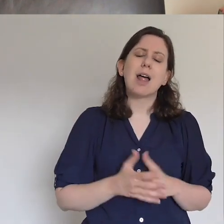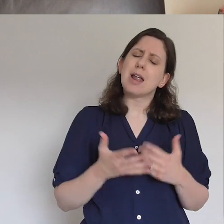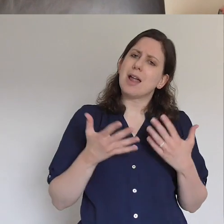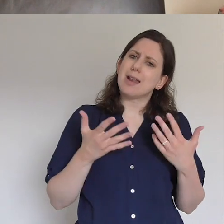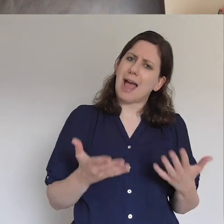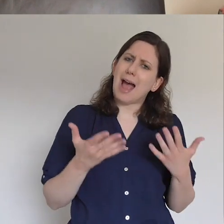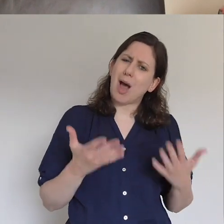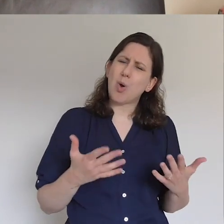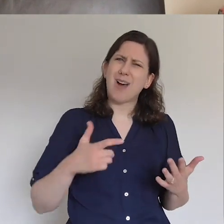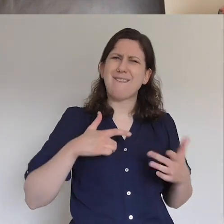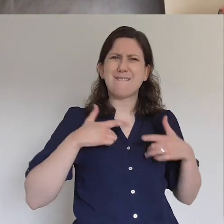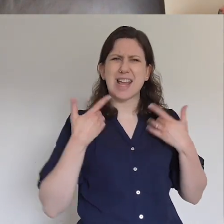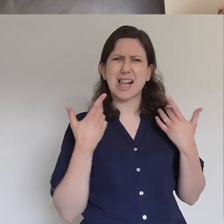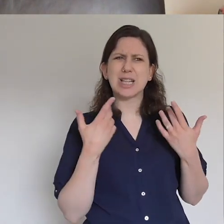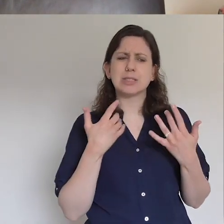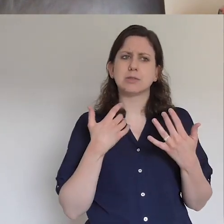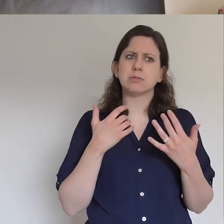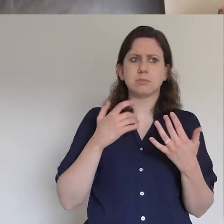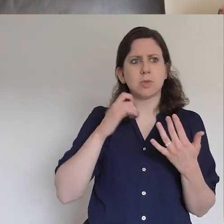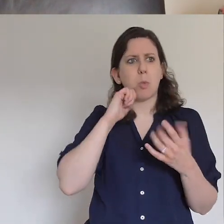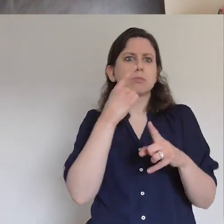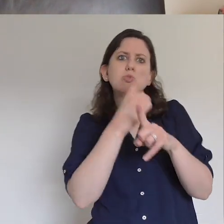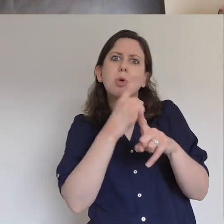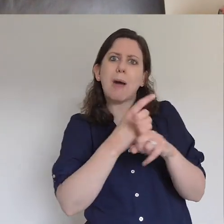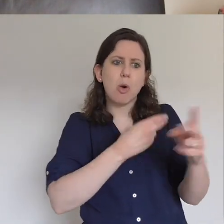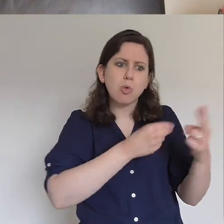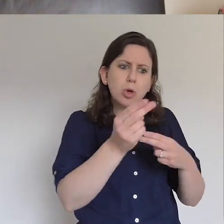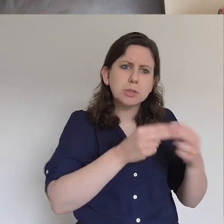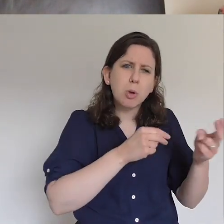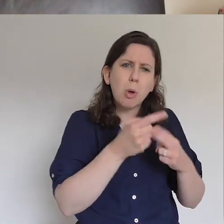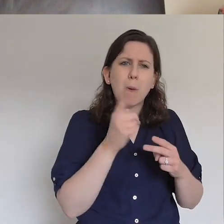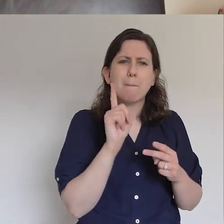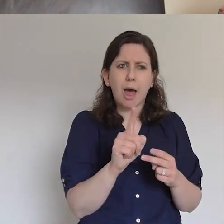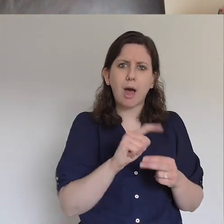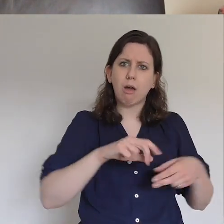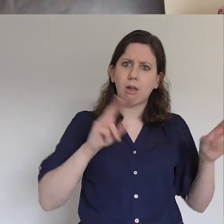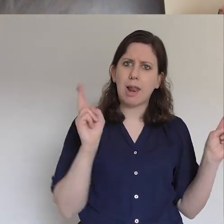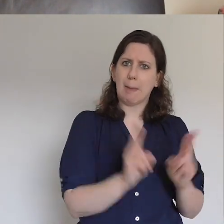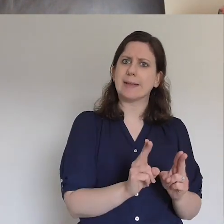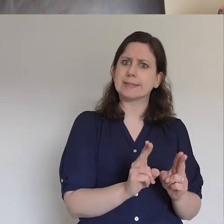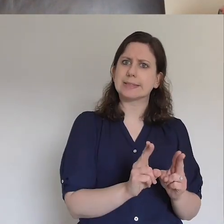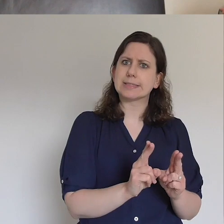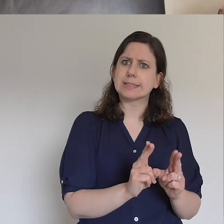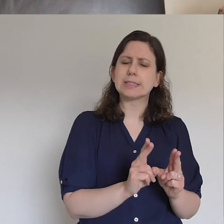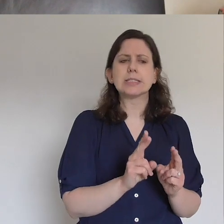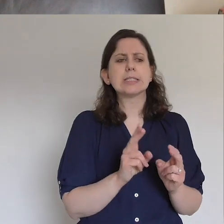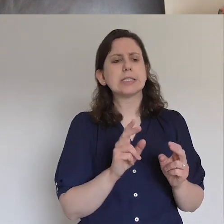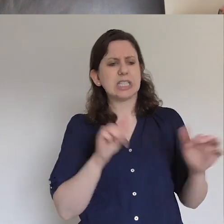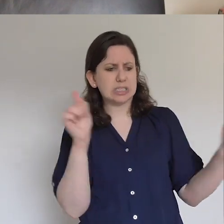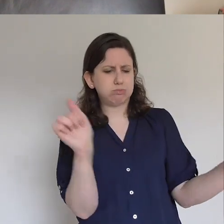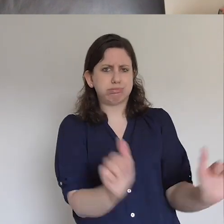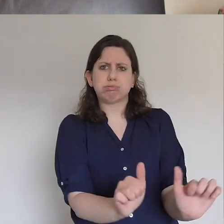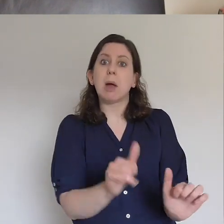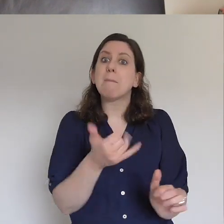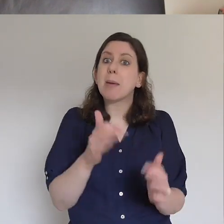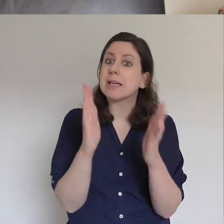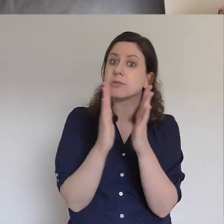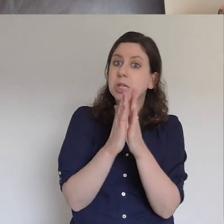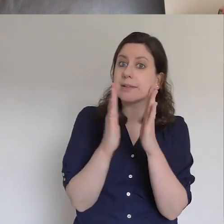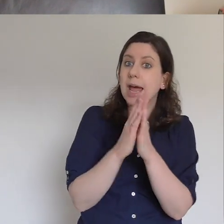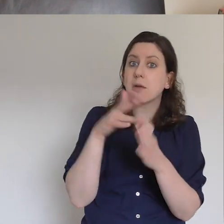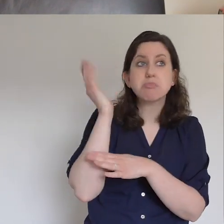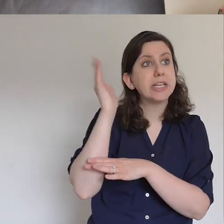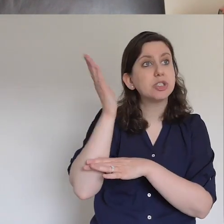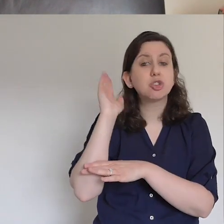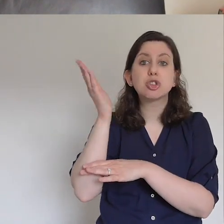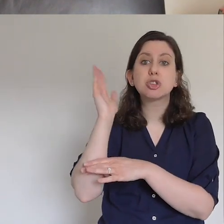watered down gospel. It's not the fullness. Like we may be doing great things for people and we may be preaching on a Sunday and